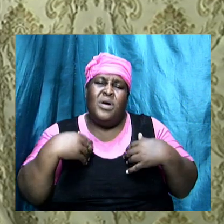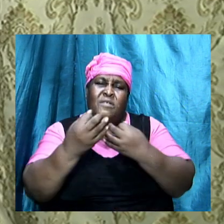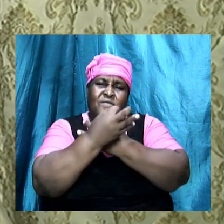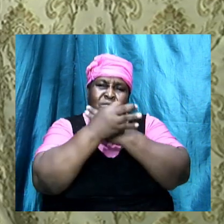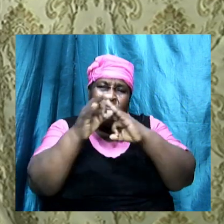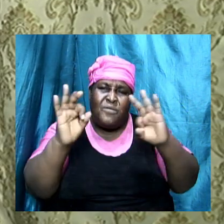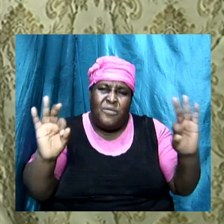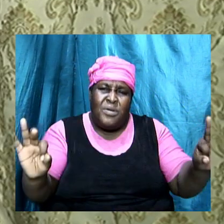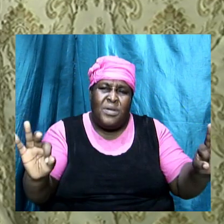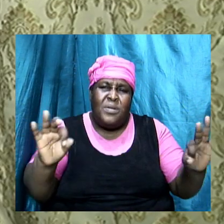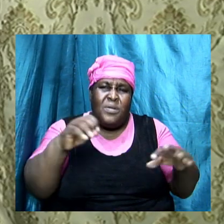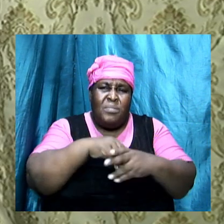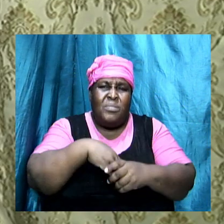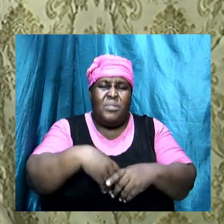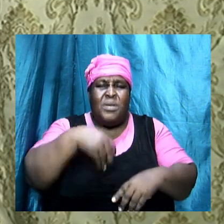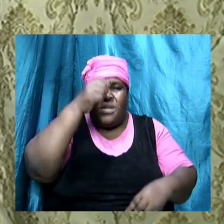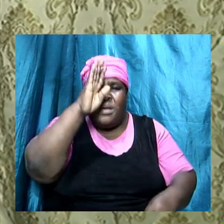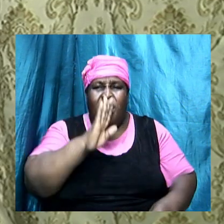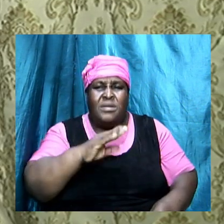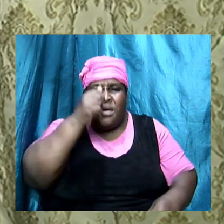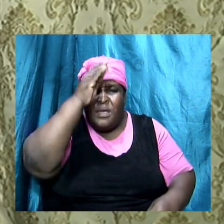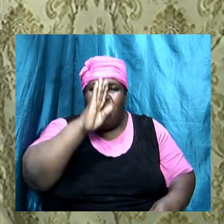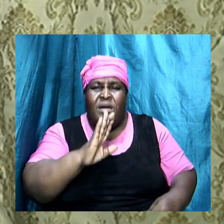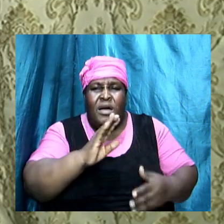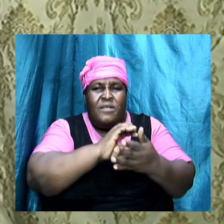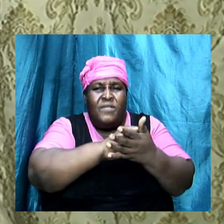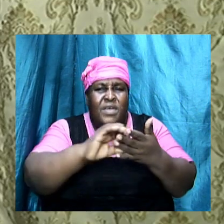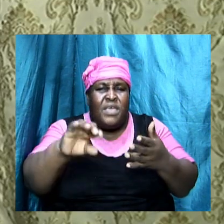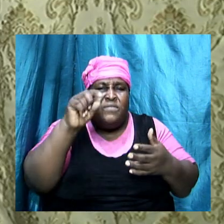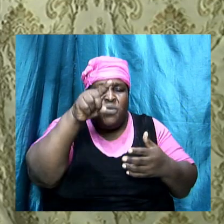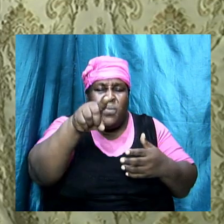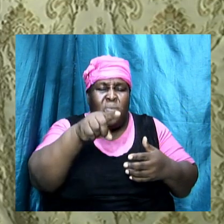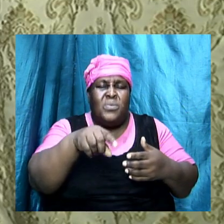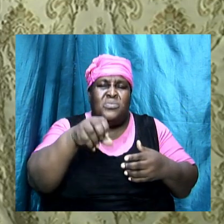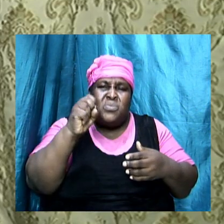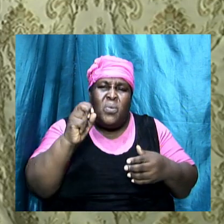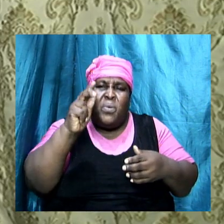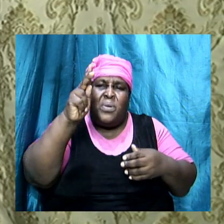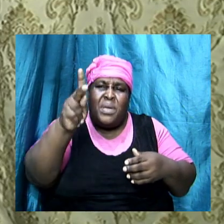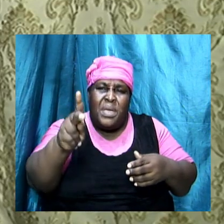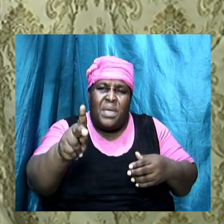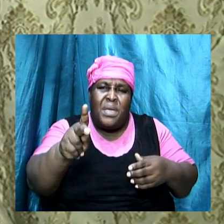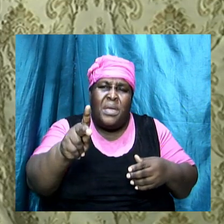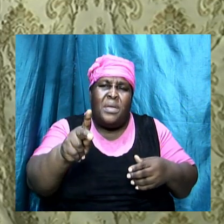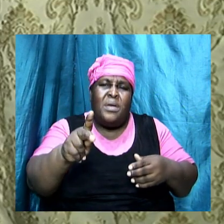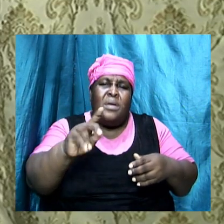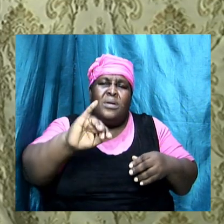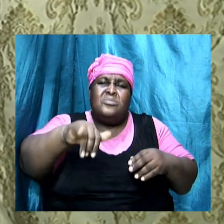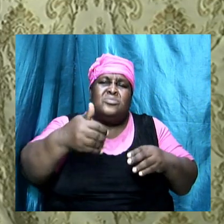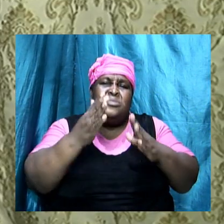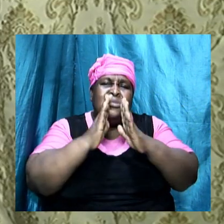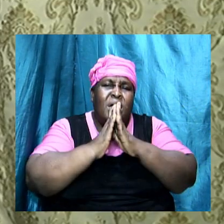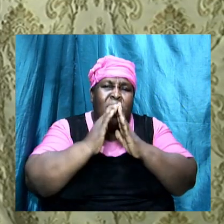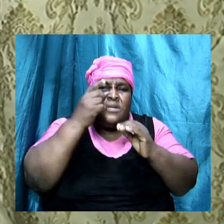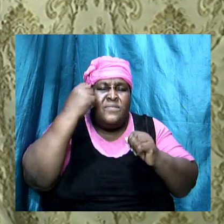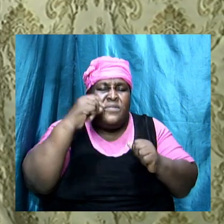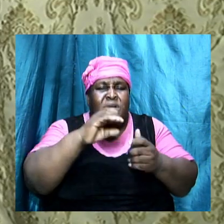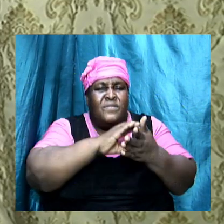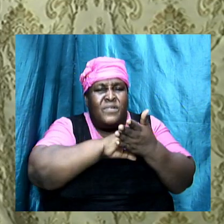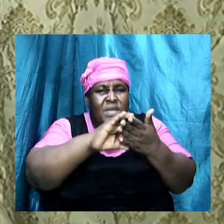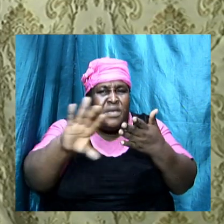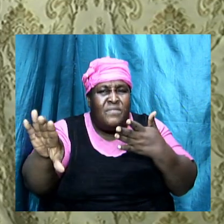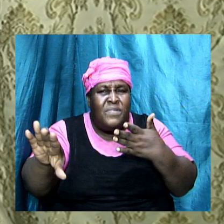God forgive you you are under grace it is okay just ask for forgiveness